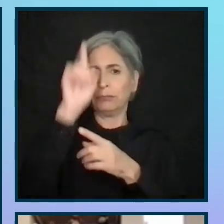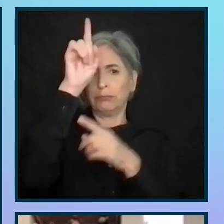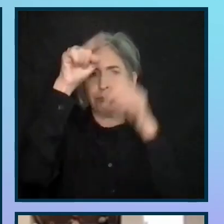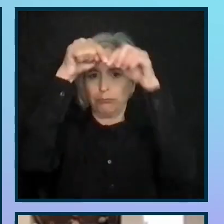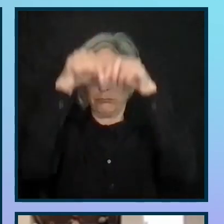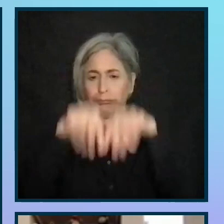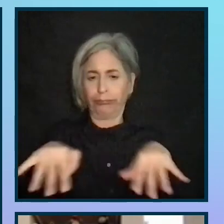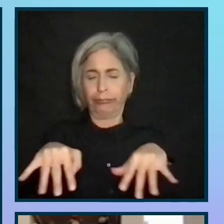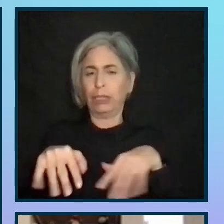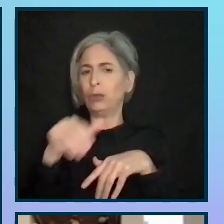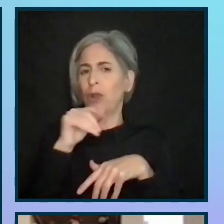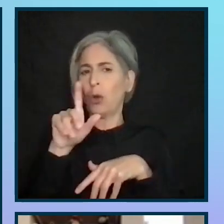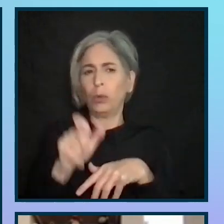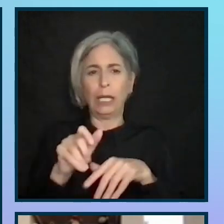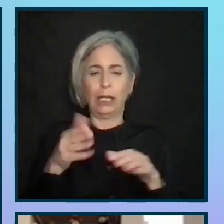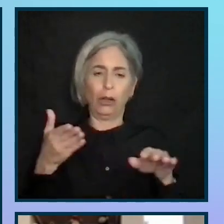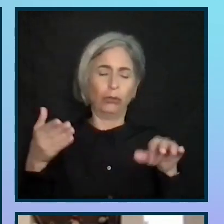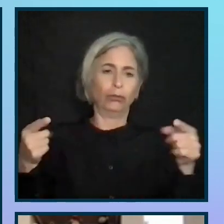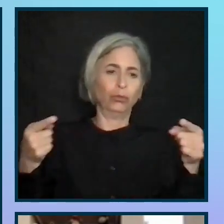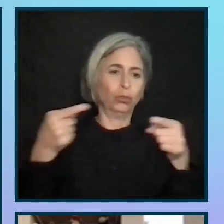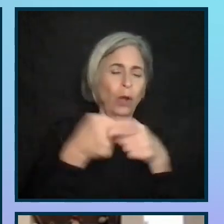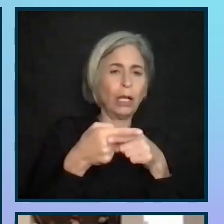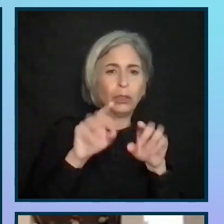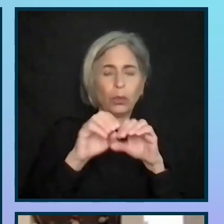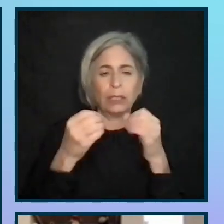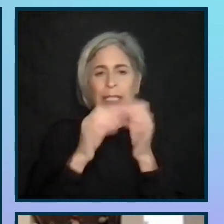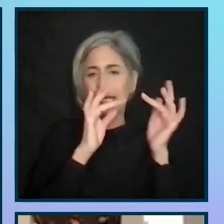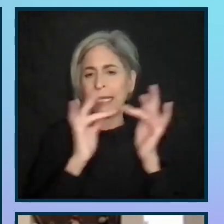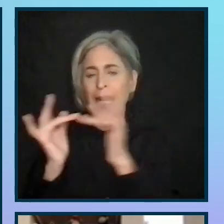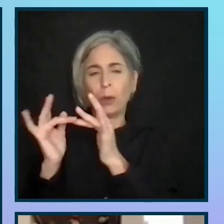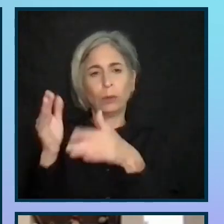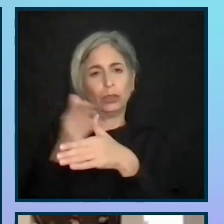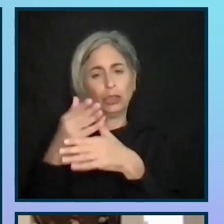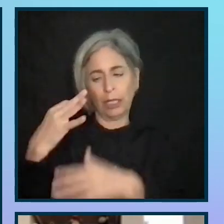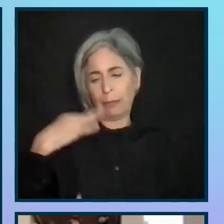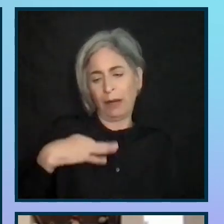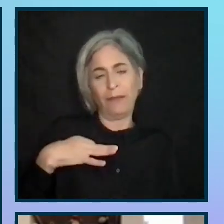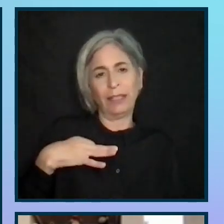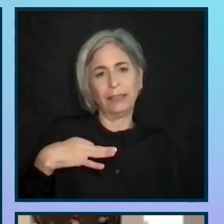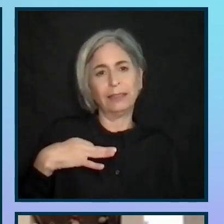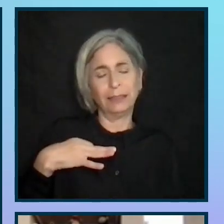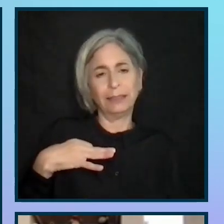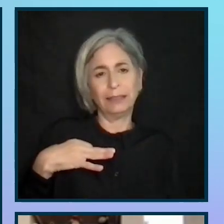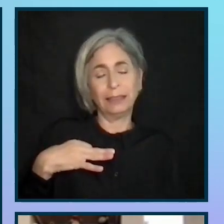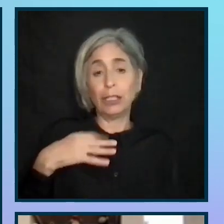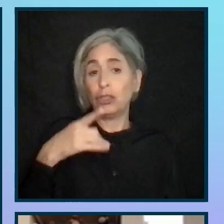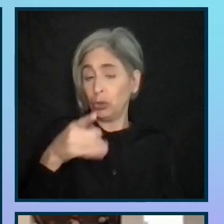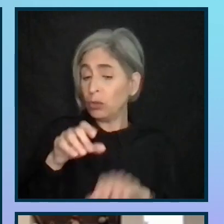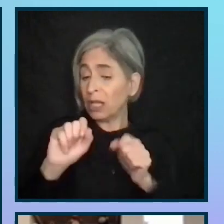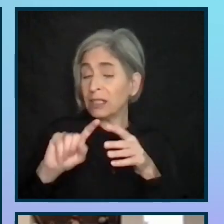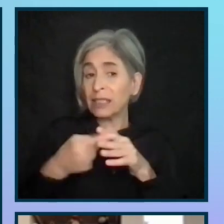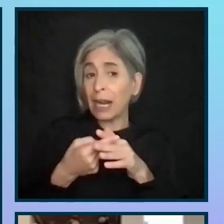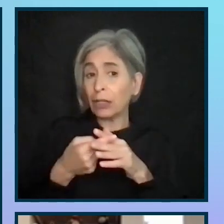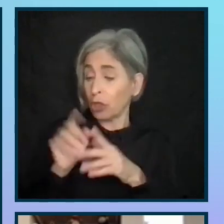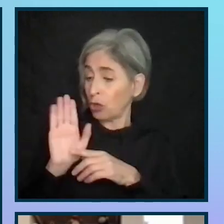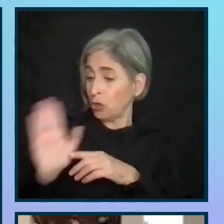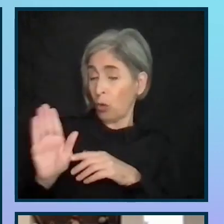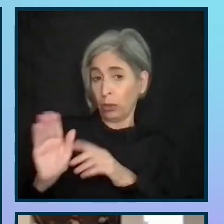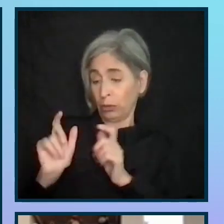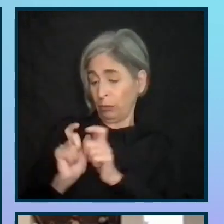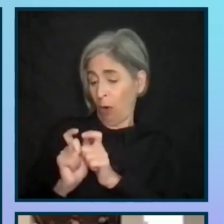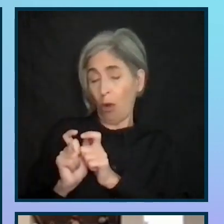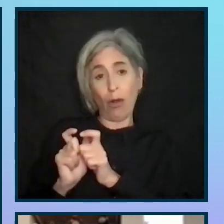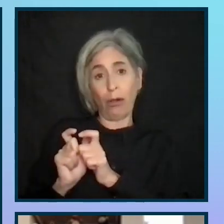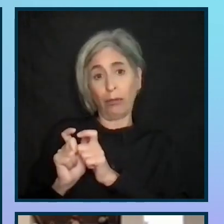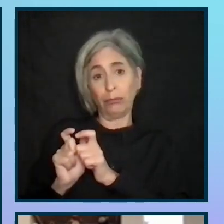need a cross organisational network to be able to show the benefits of how it works. You can start in just your immediate vicinity.